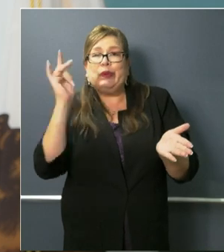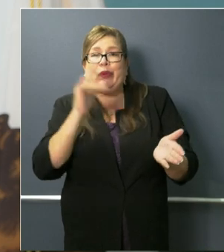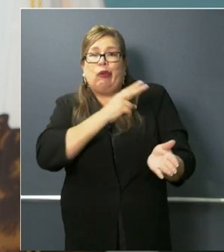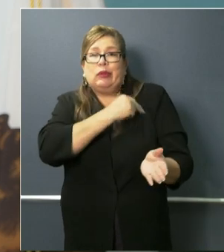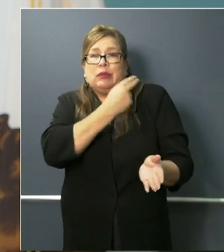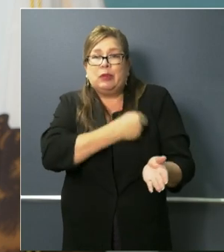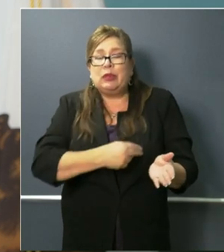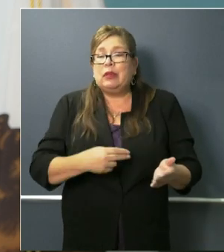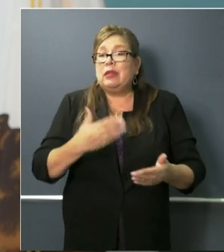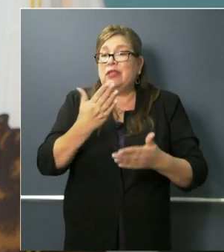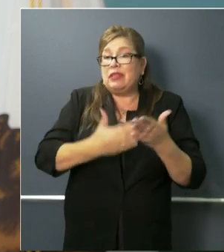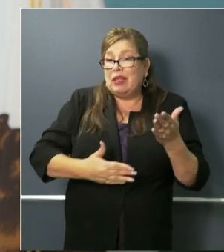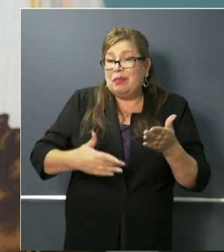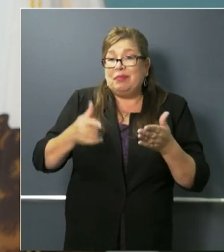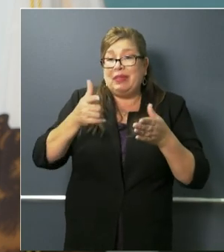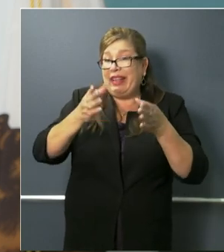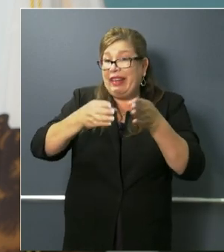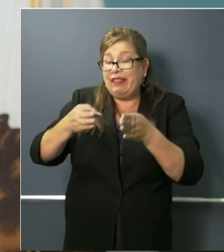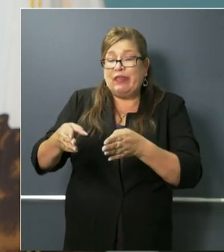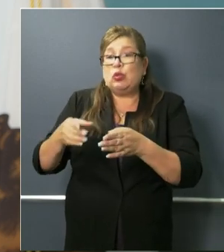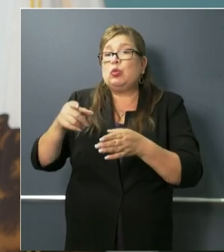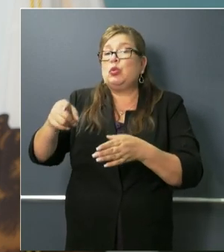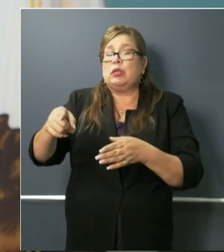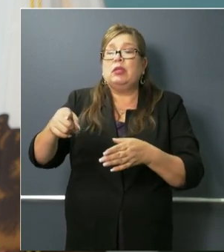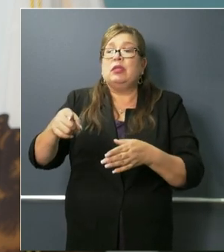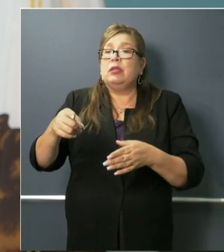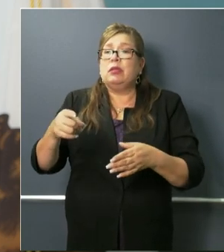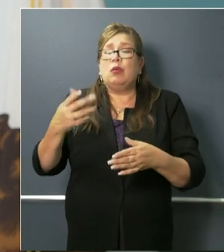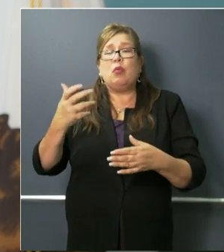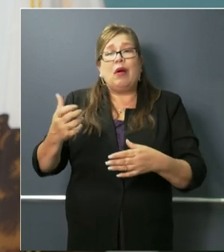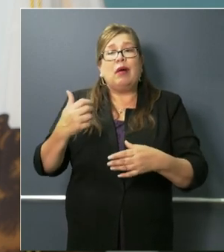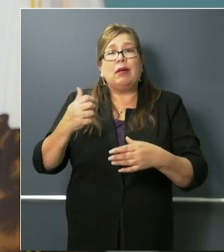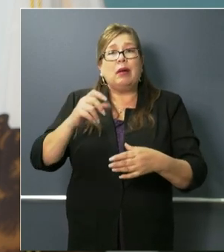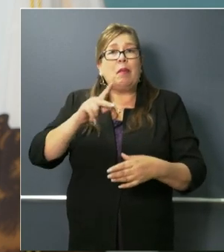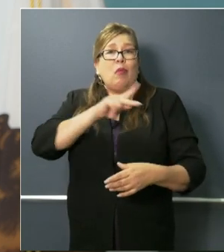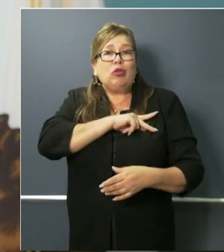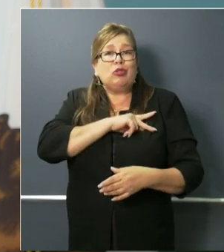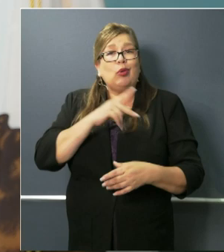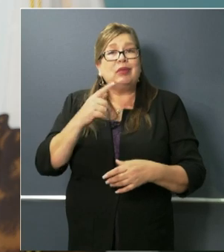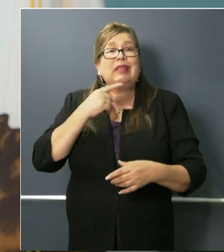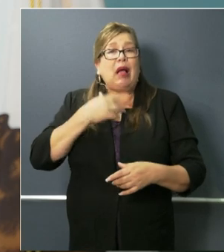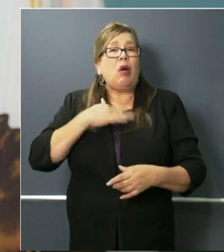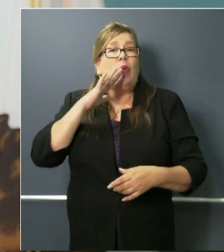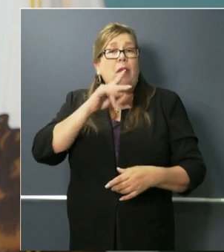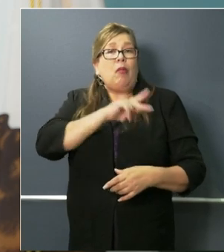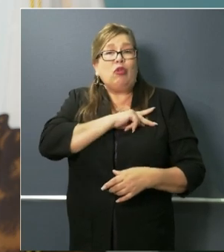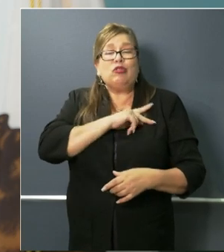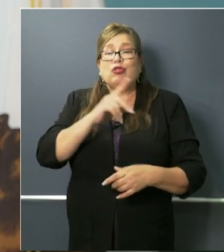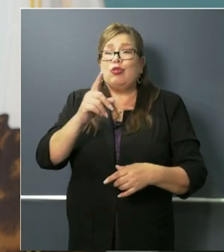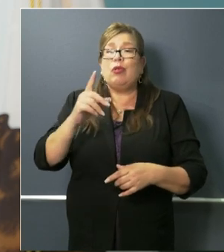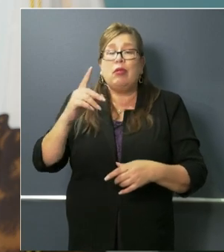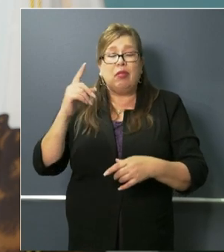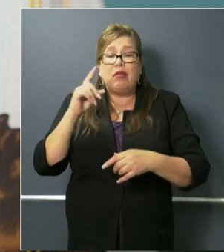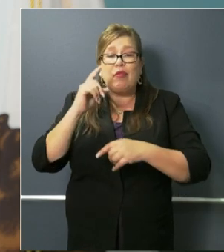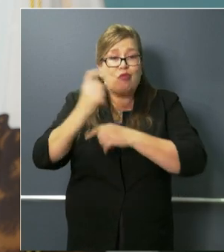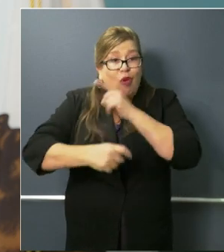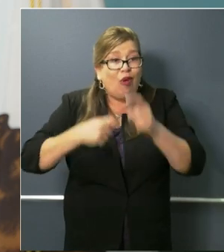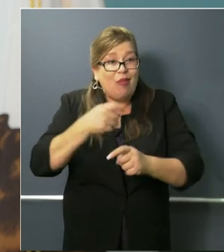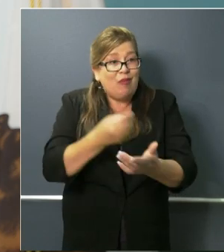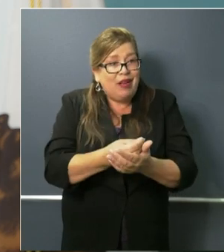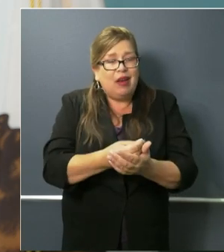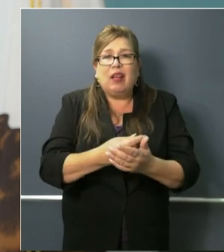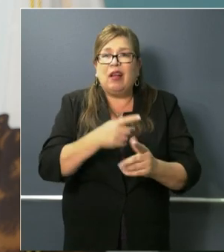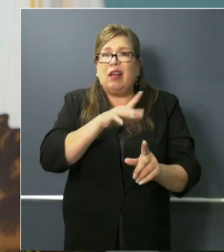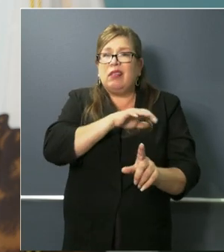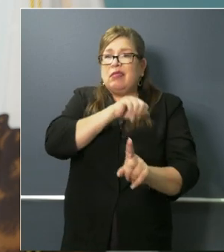and others individuals that stepped up that even want to make personal contributions have been defrauded in that respect we are